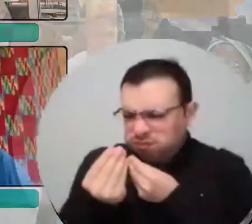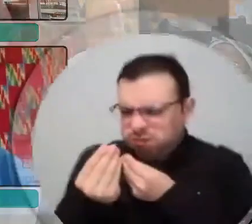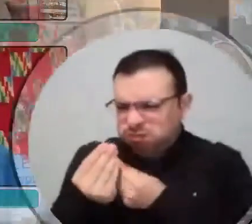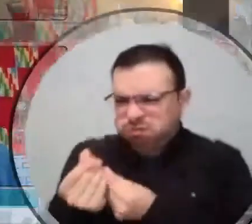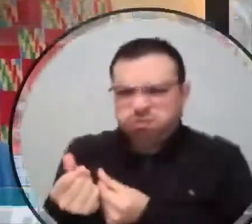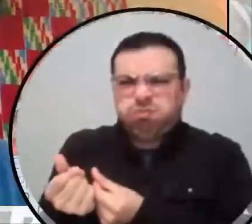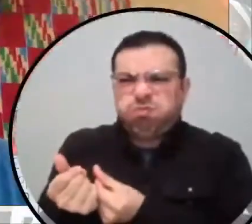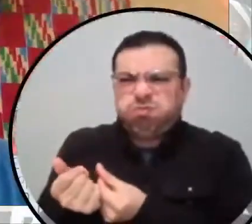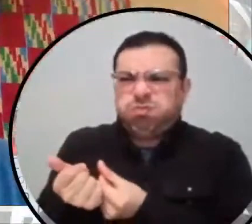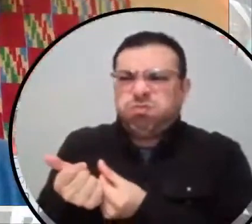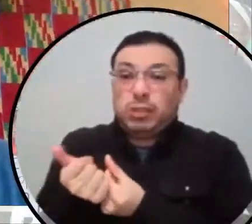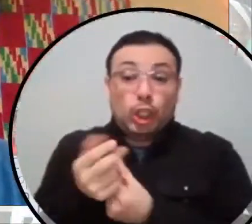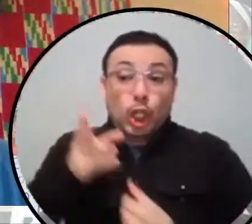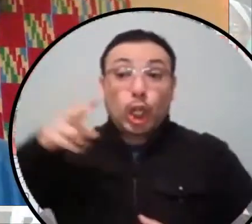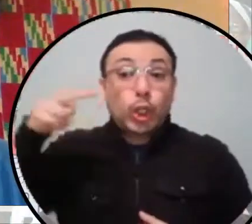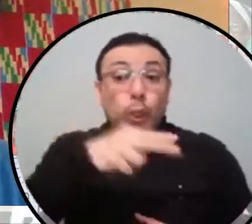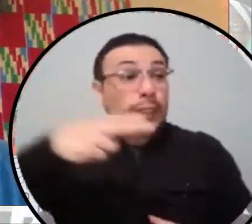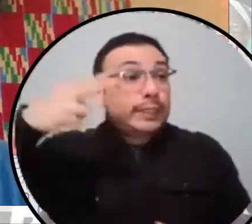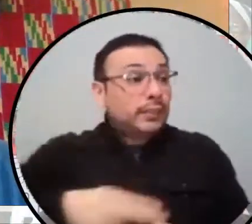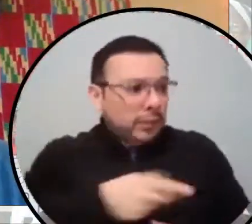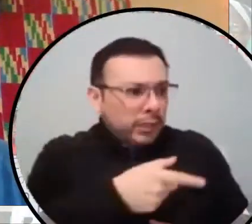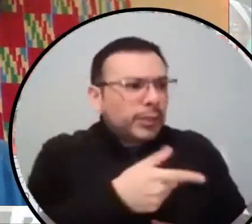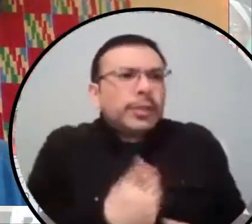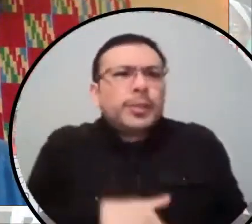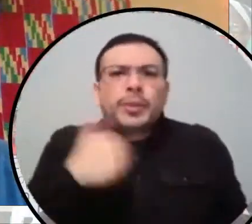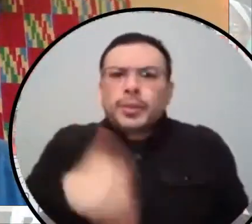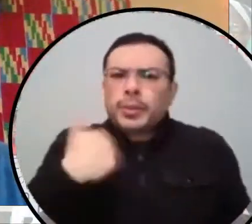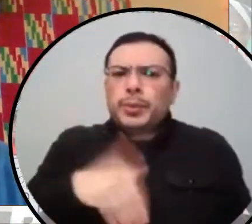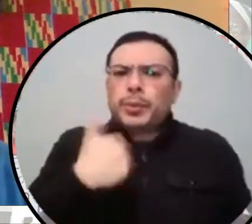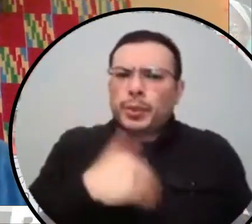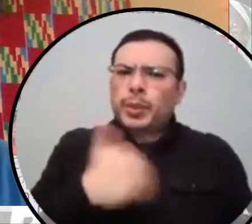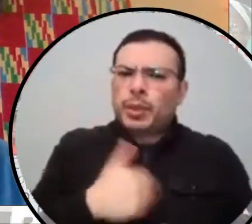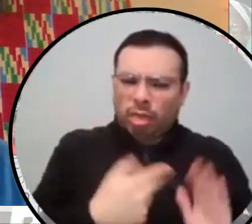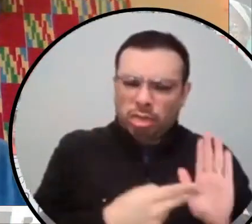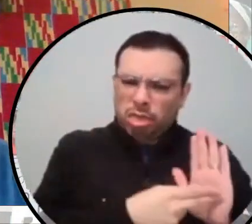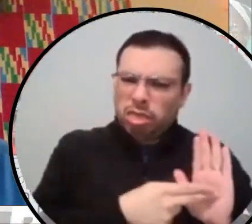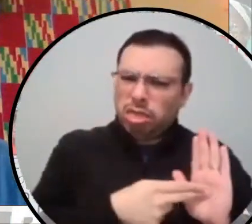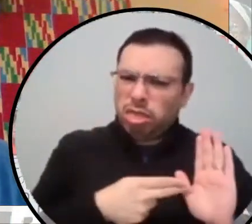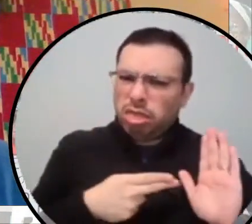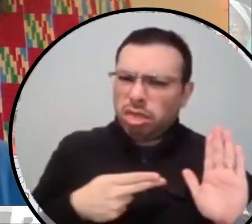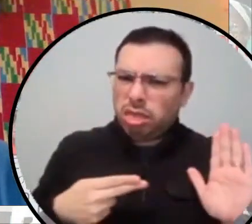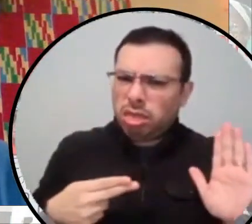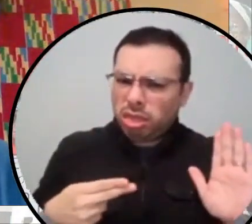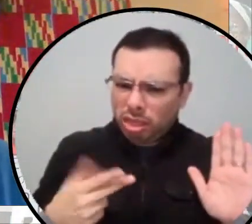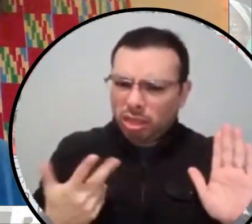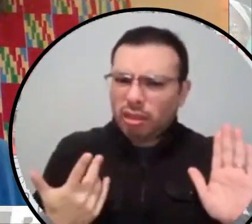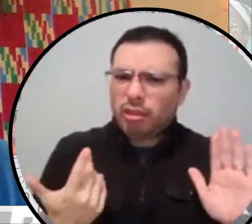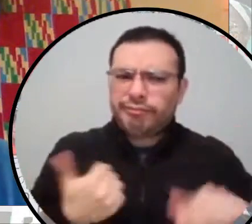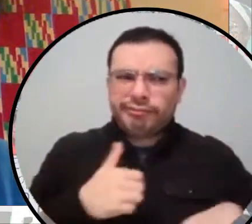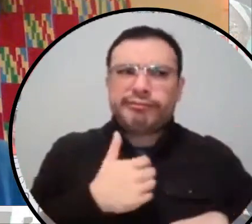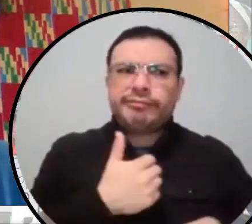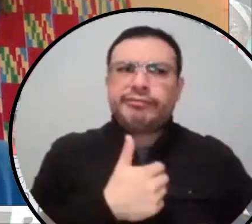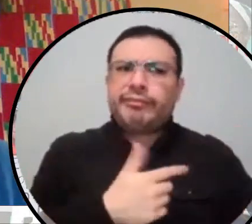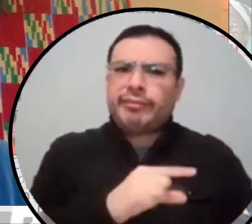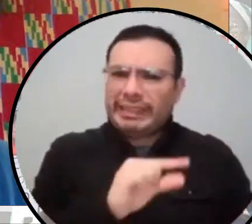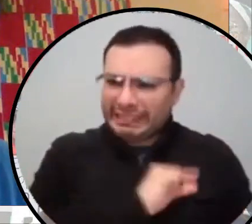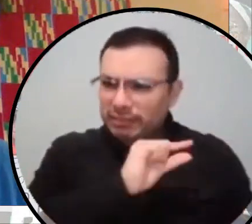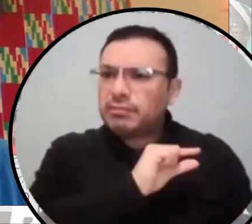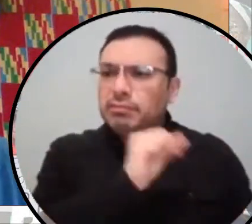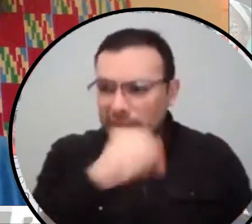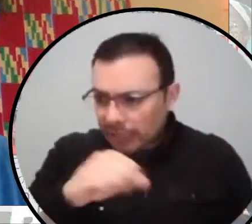education that we need to do is just having this paradigm shift around violence as well. Um,